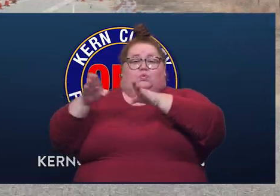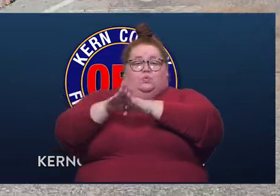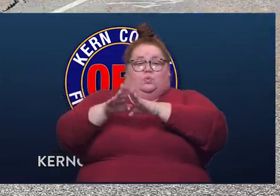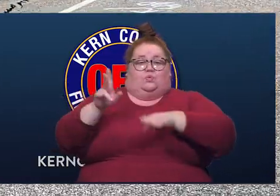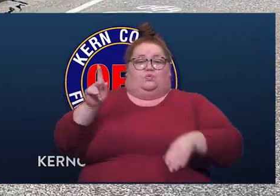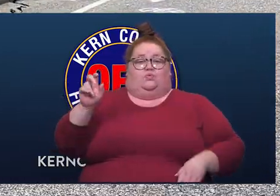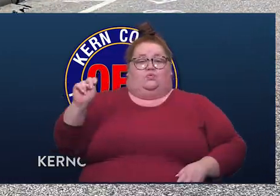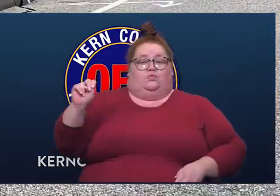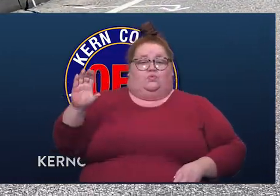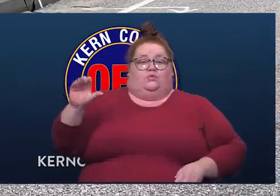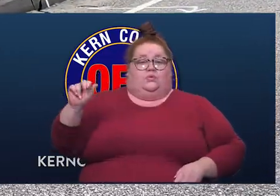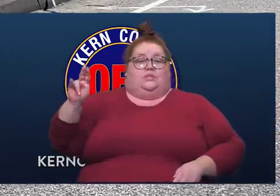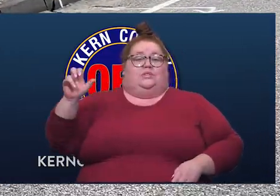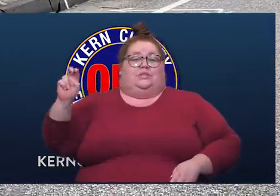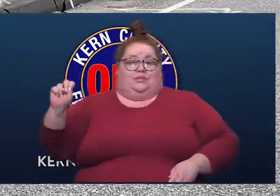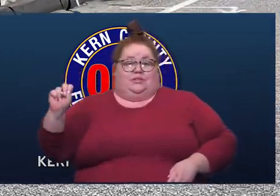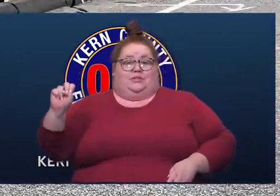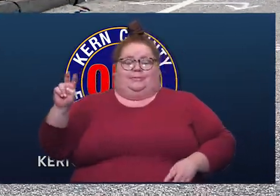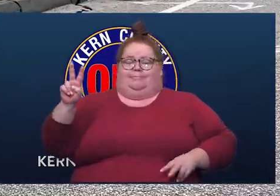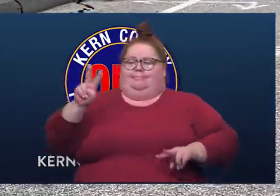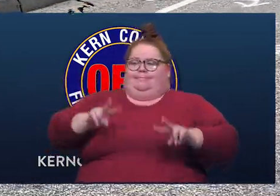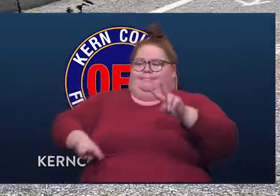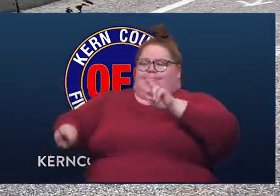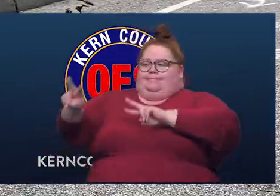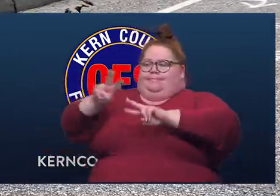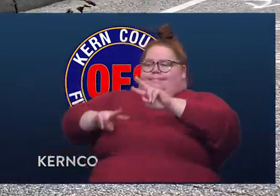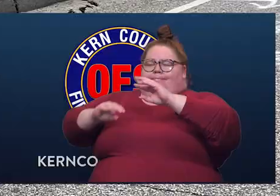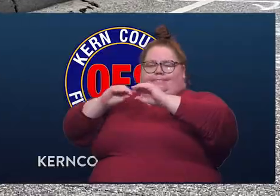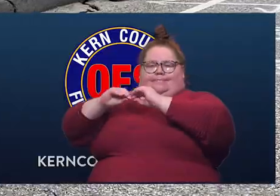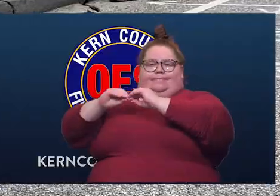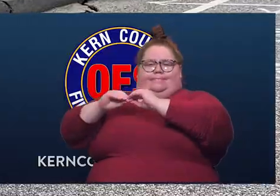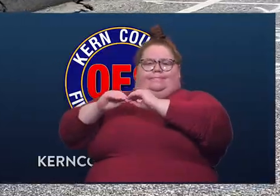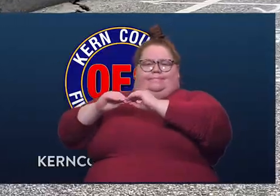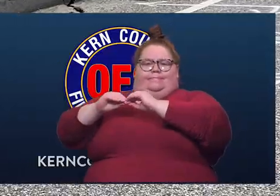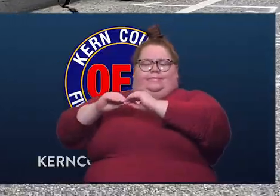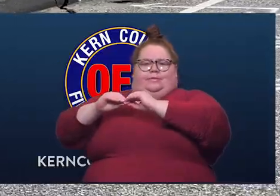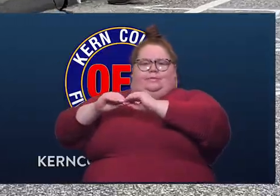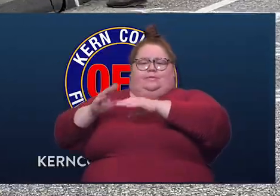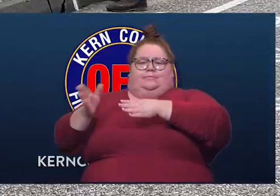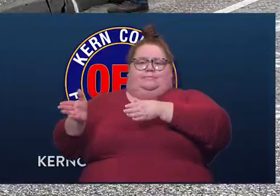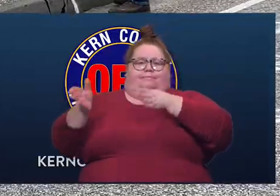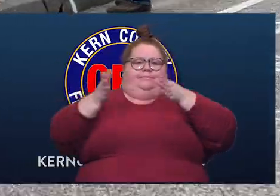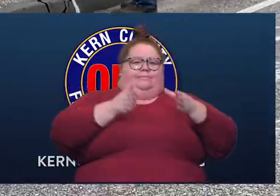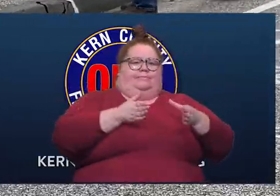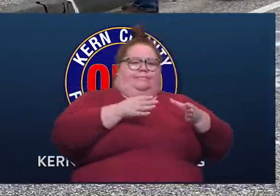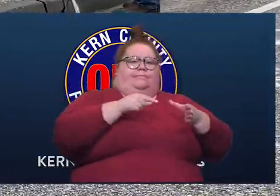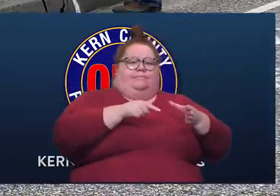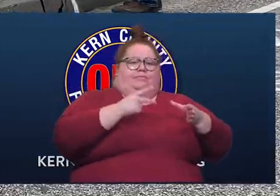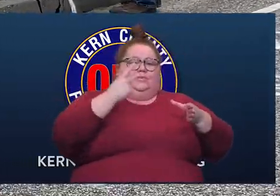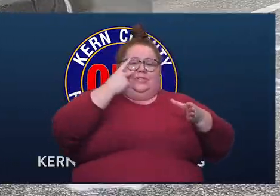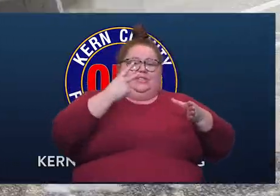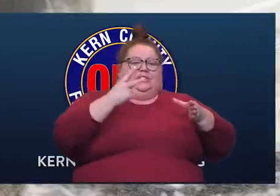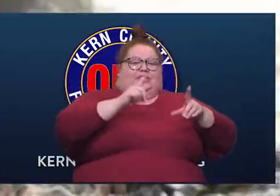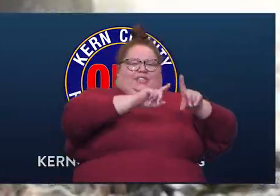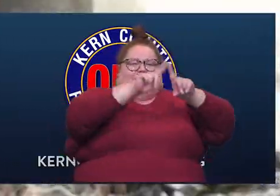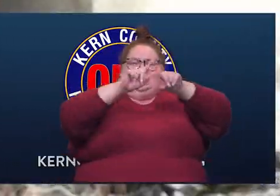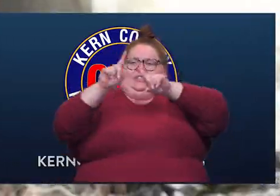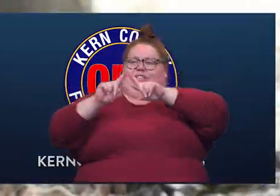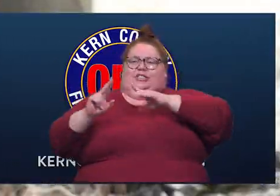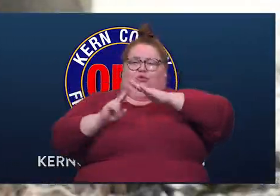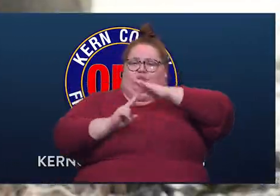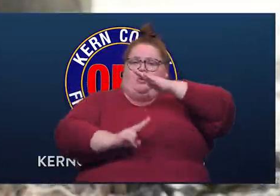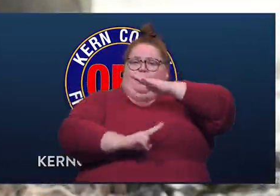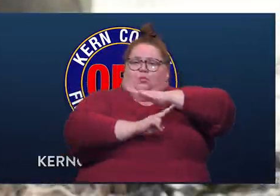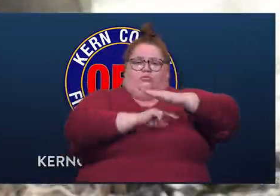Canyon, while they continue to assess what repairs need to be done there. We also continue to look at all the bridges that